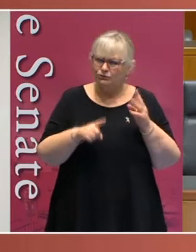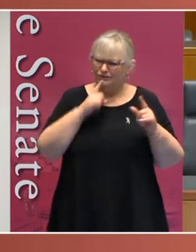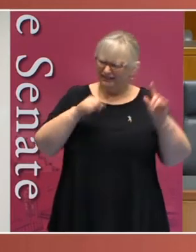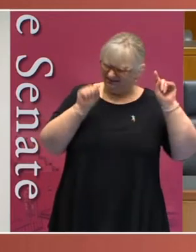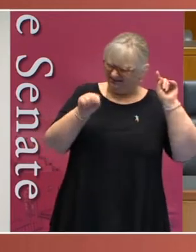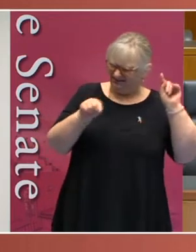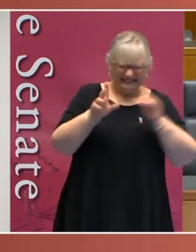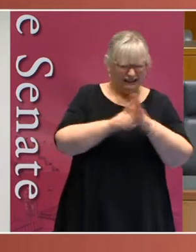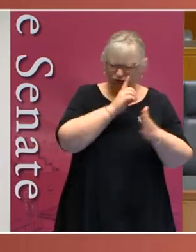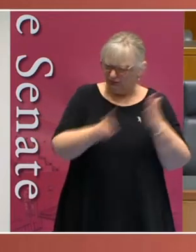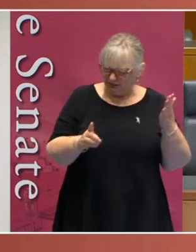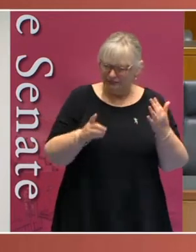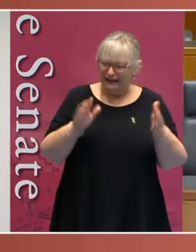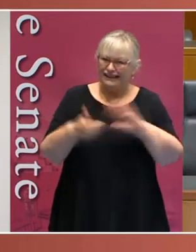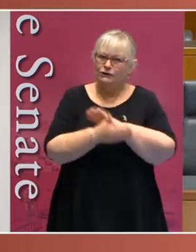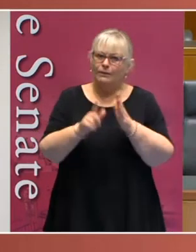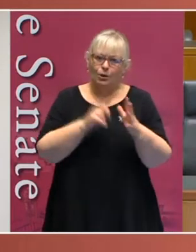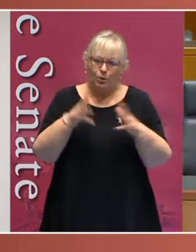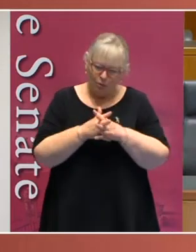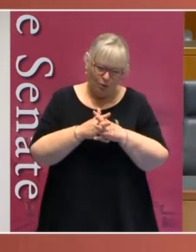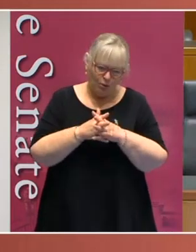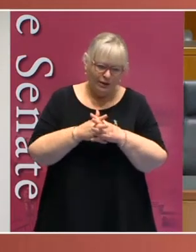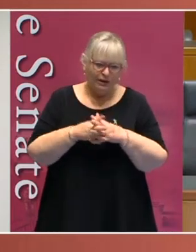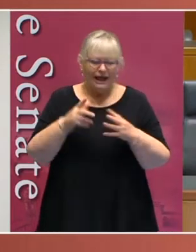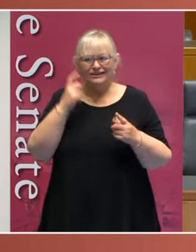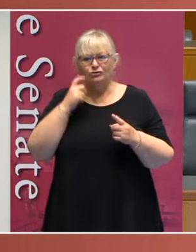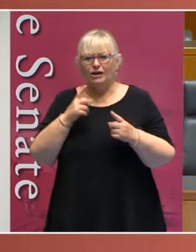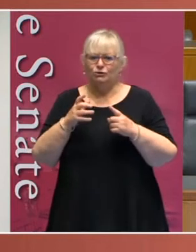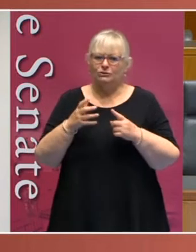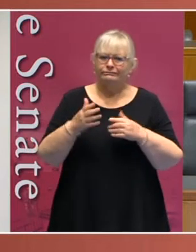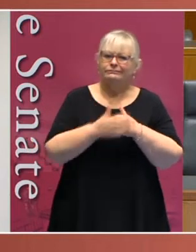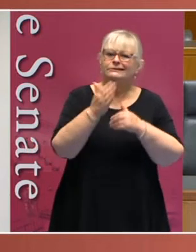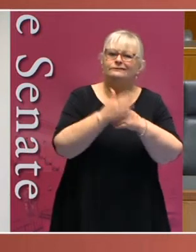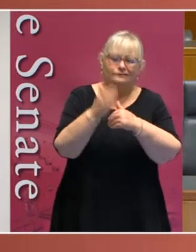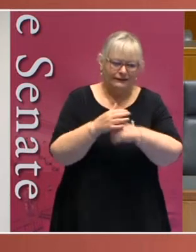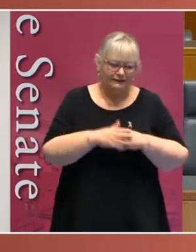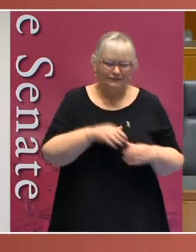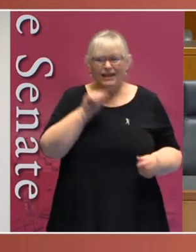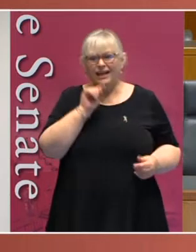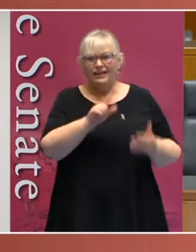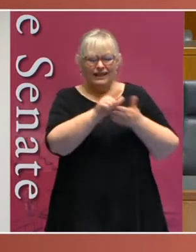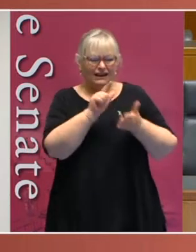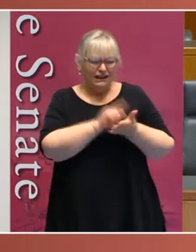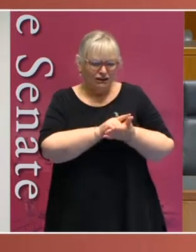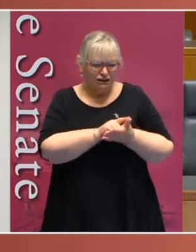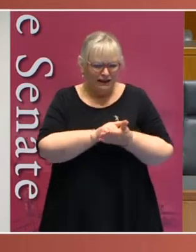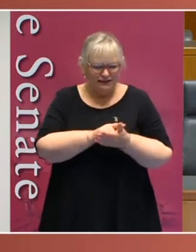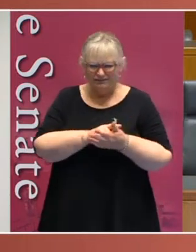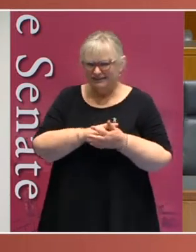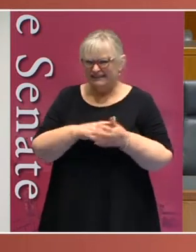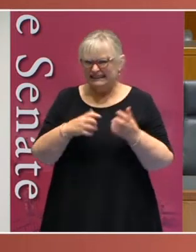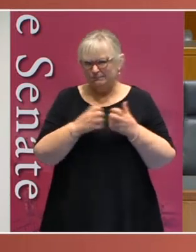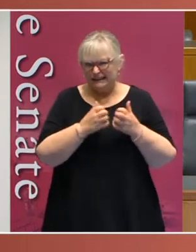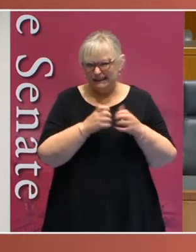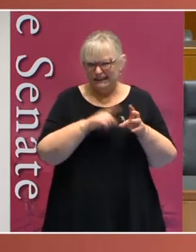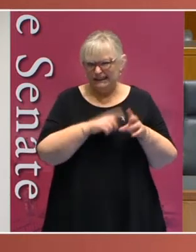in law, in place and space, and to seek redress. Now that legislation is a couple of years older